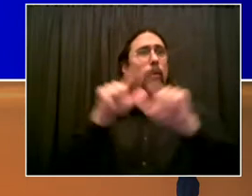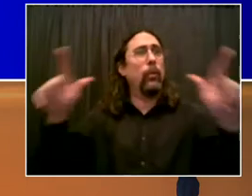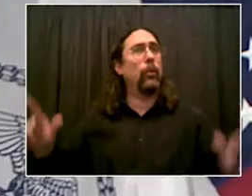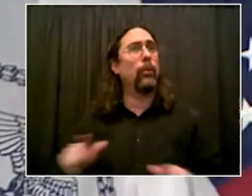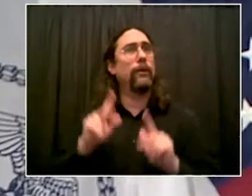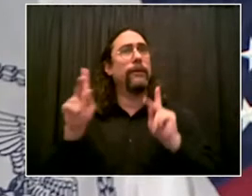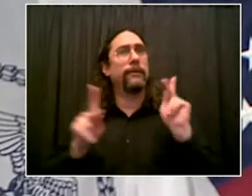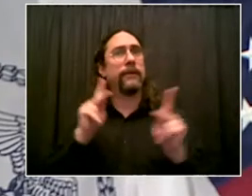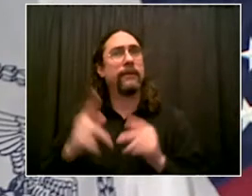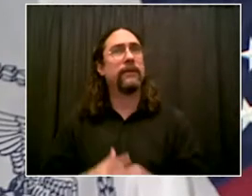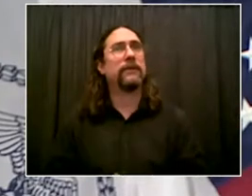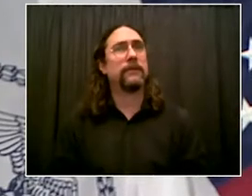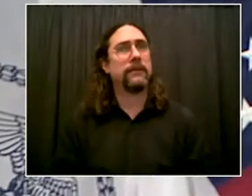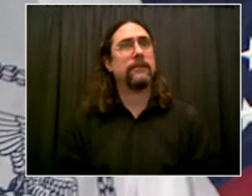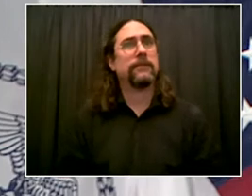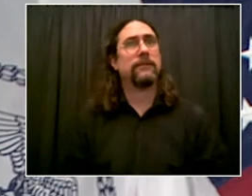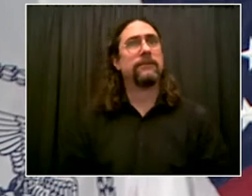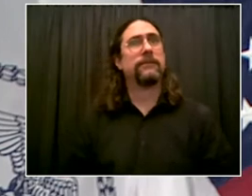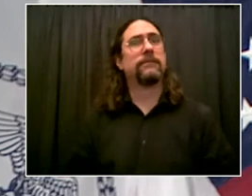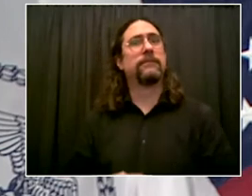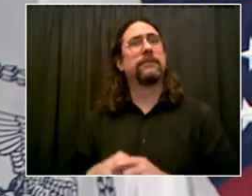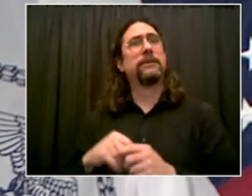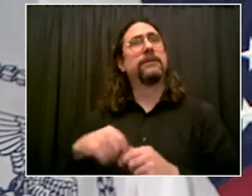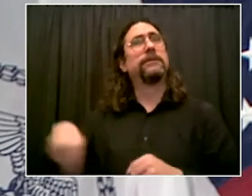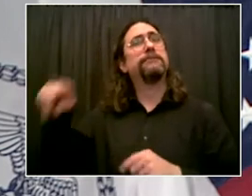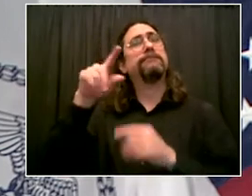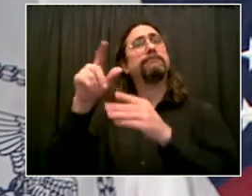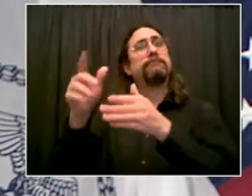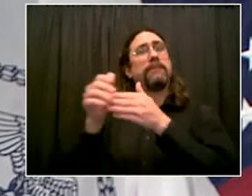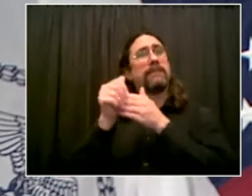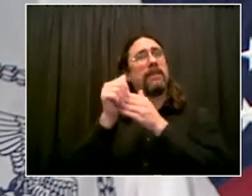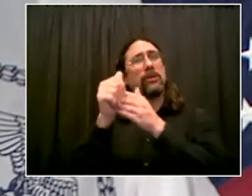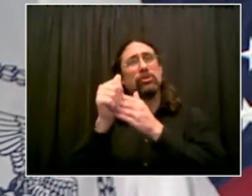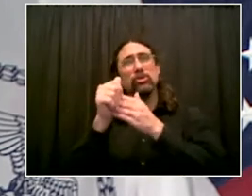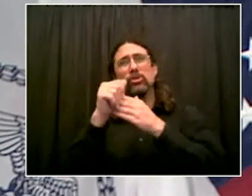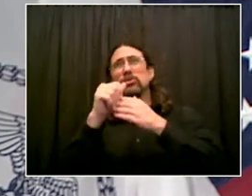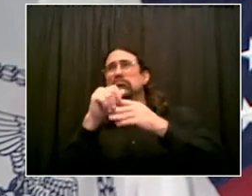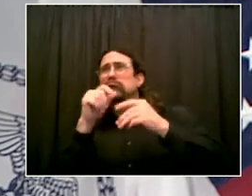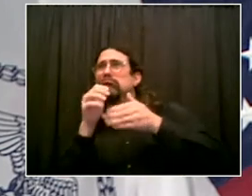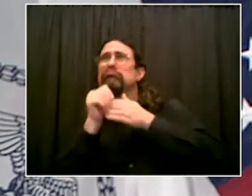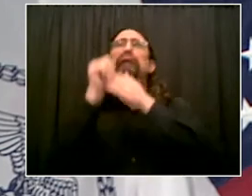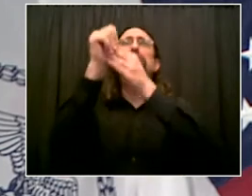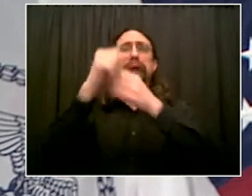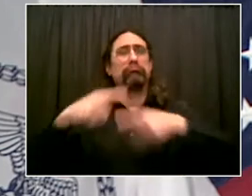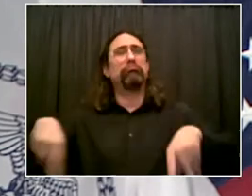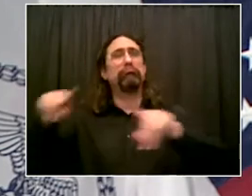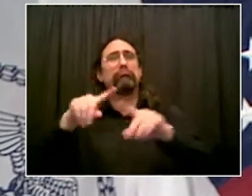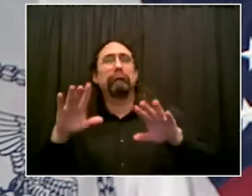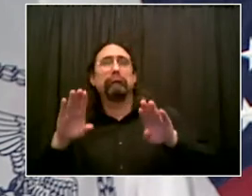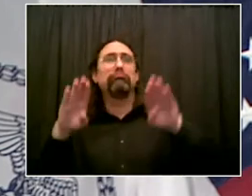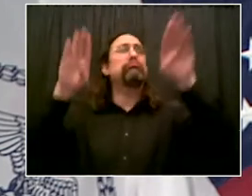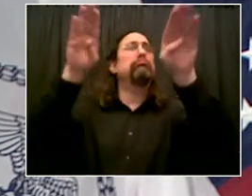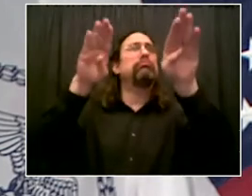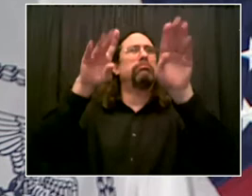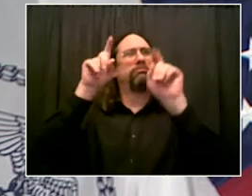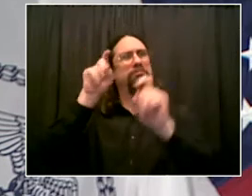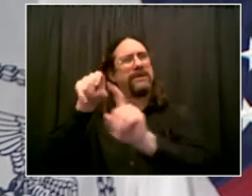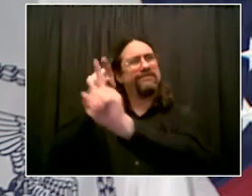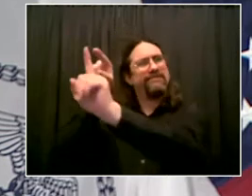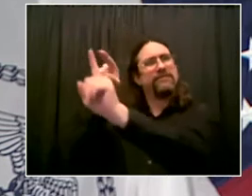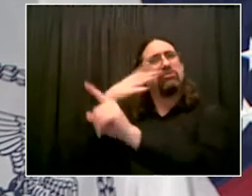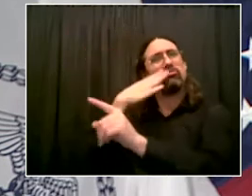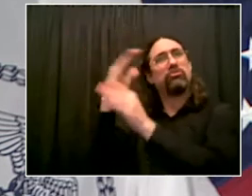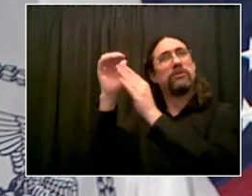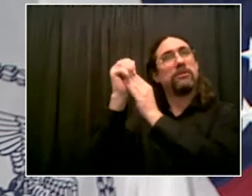done. I'm going to introduce you in a moment to the new president and CEO of the New York City Economic